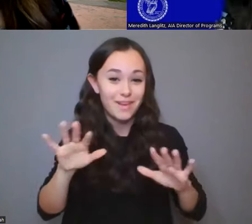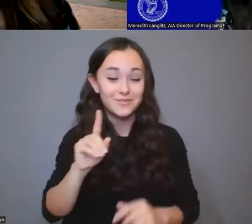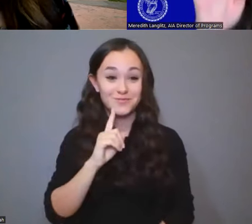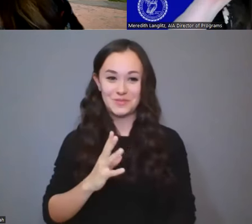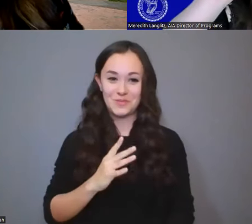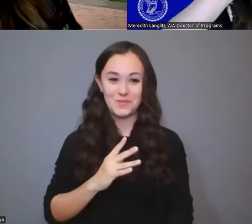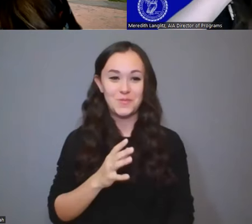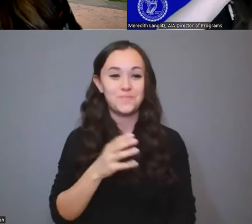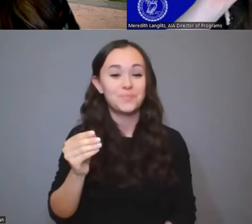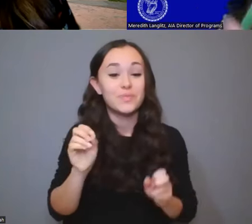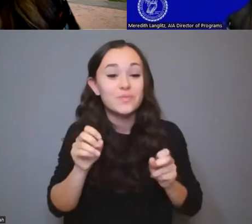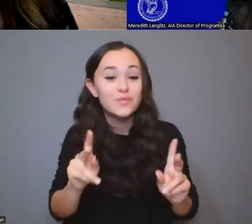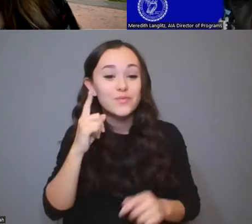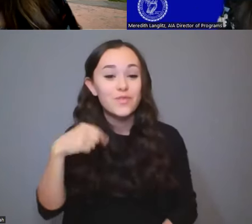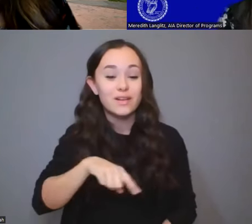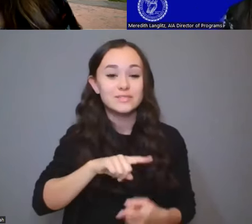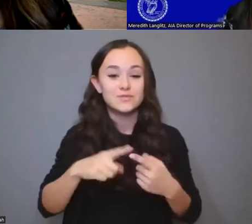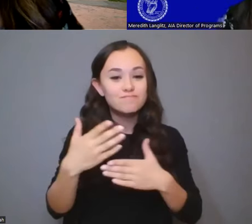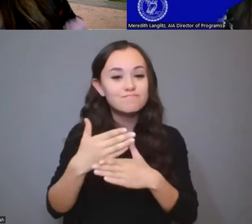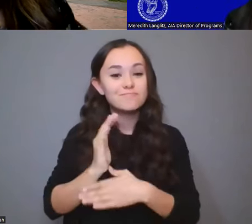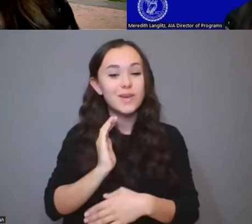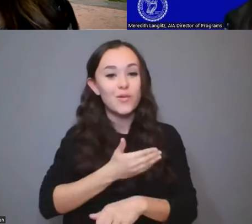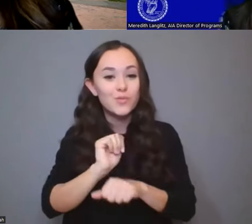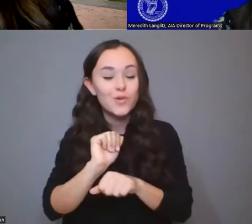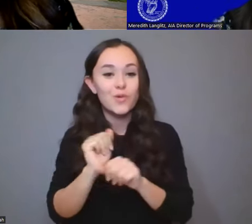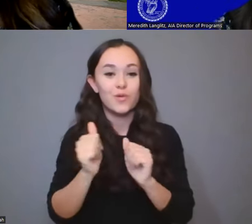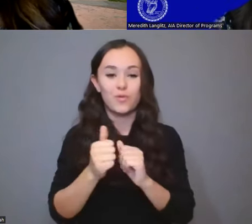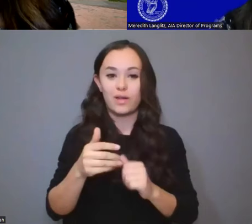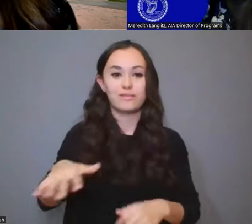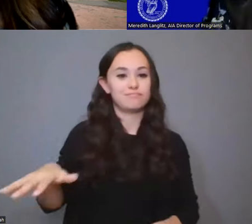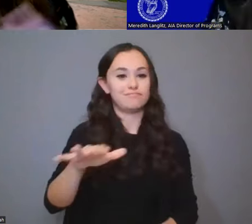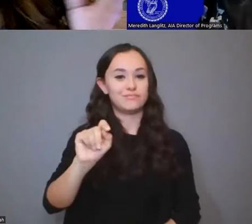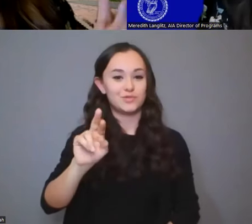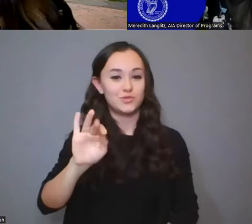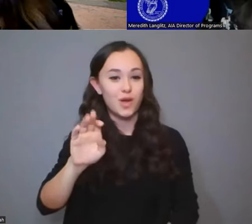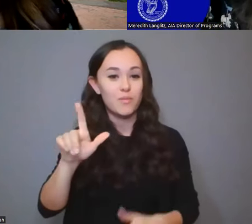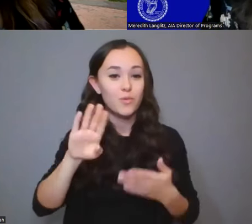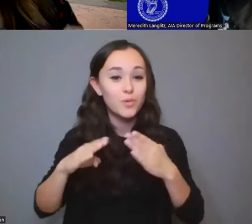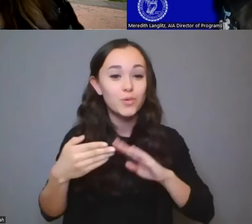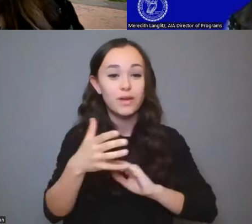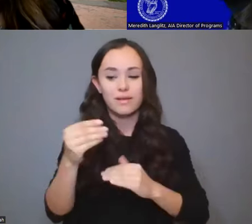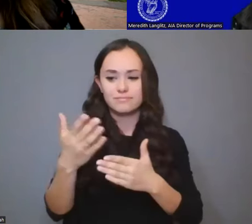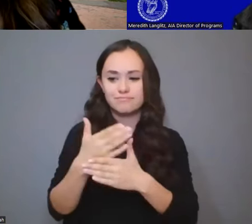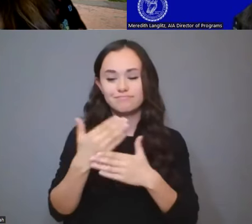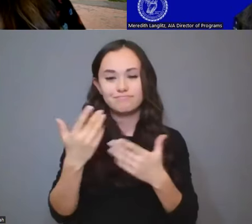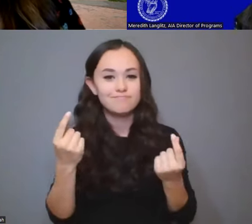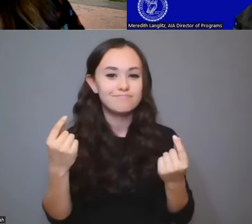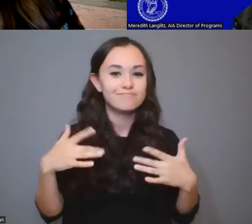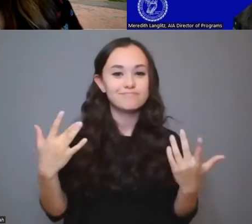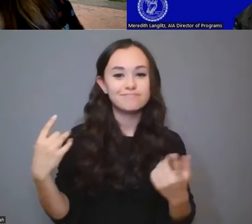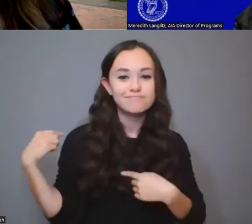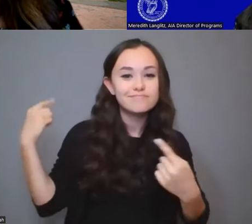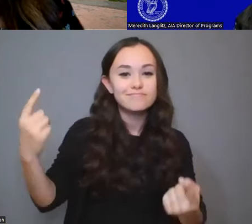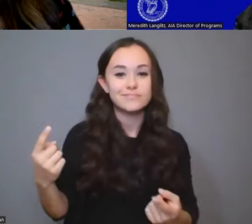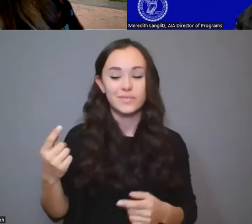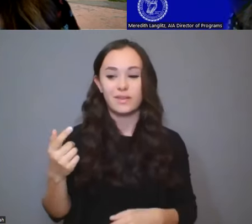case, it's an opportunity for us to share out our work with the rest of Tribal community, to share, you know, what's happening with them,